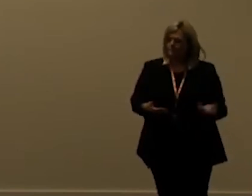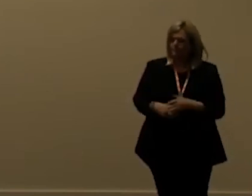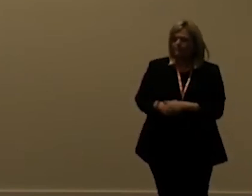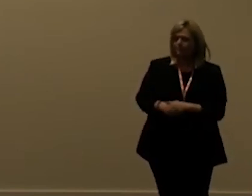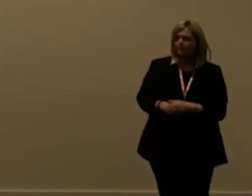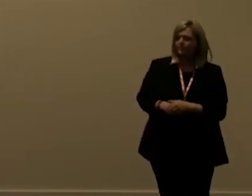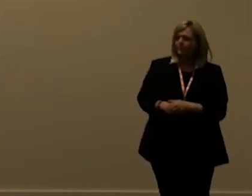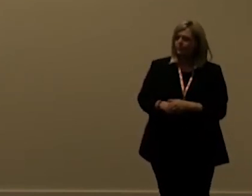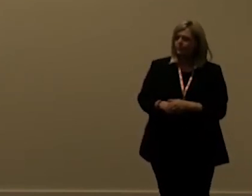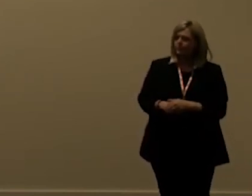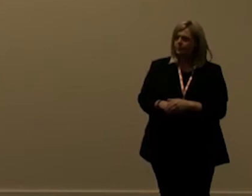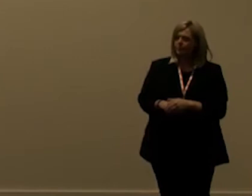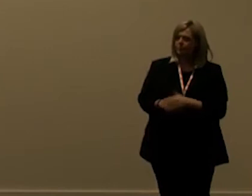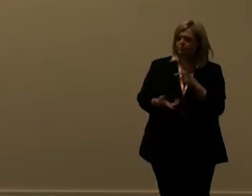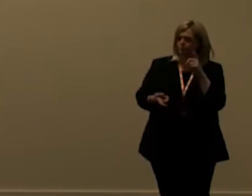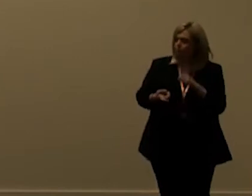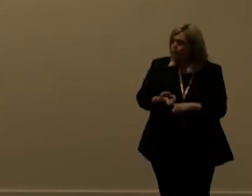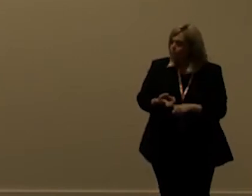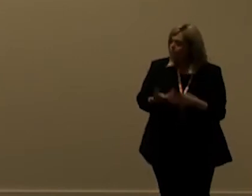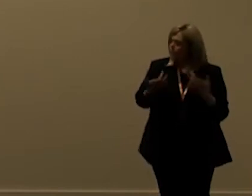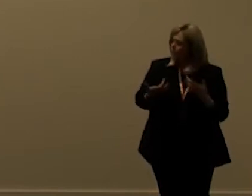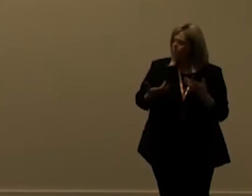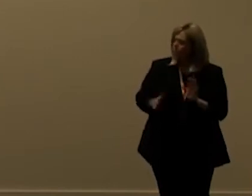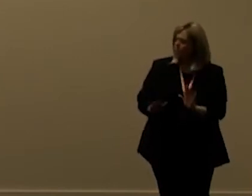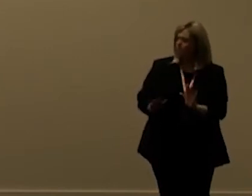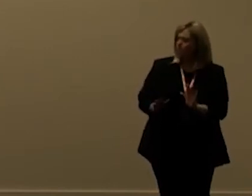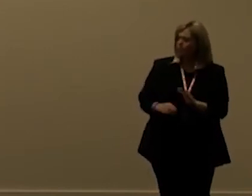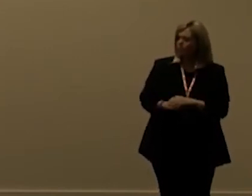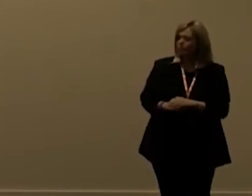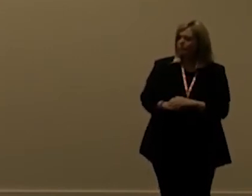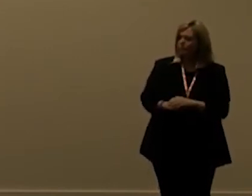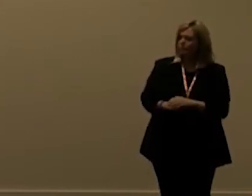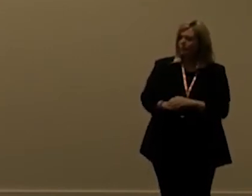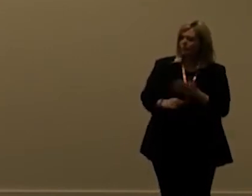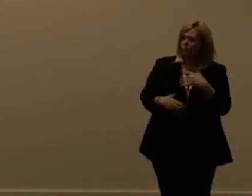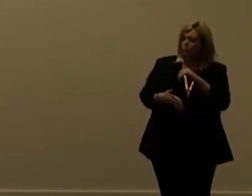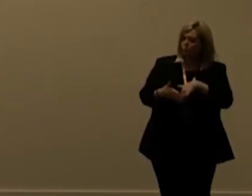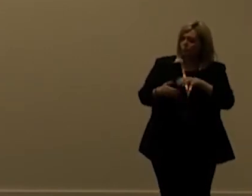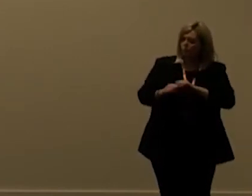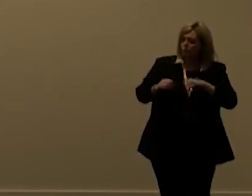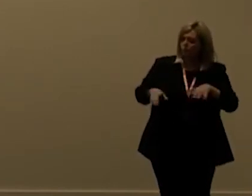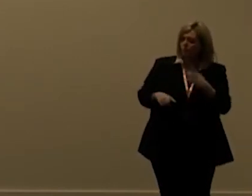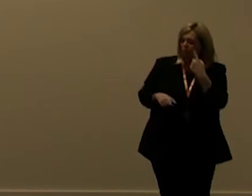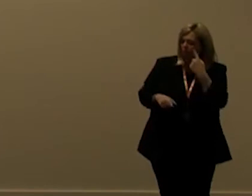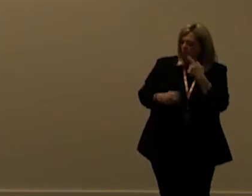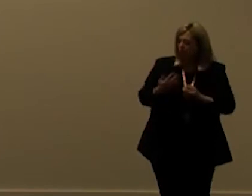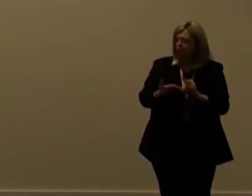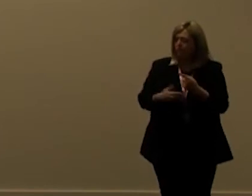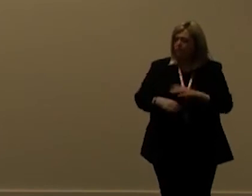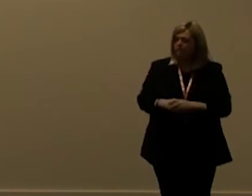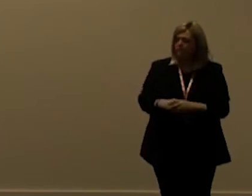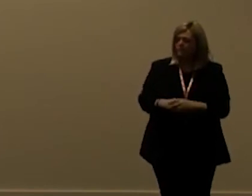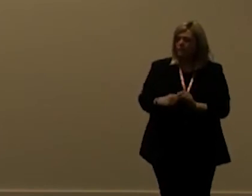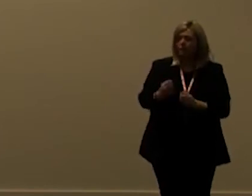it's not set in stone fully yet it's more and because more and more now because since we got the report released so we'll we'll see but i mean